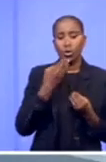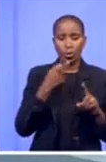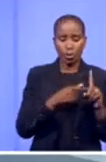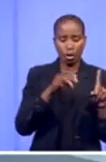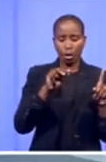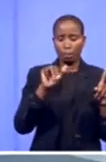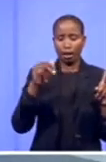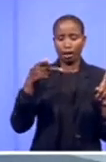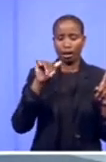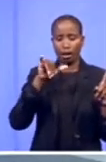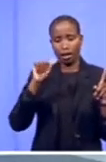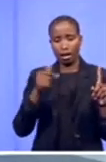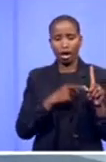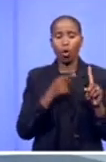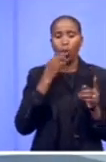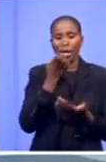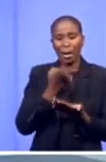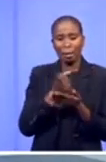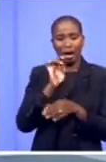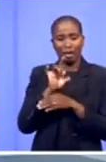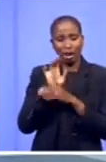And thanks for making the time to speak to us.